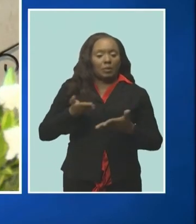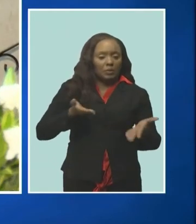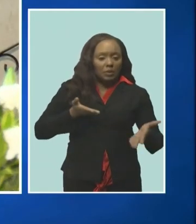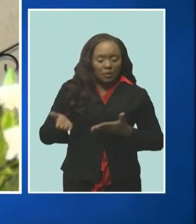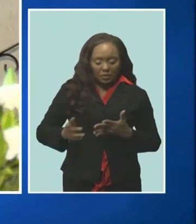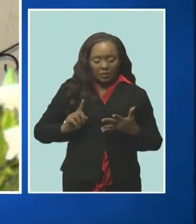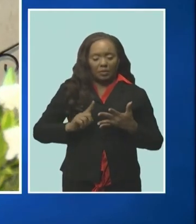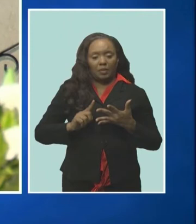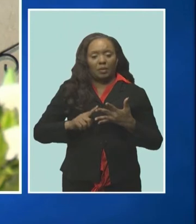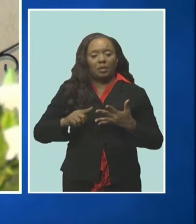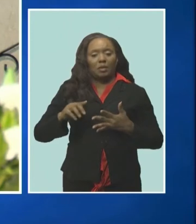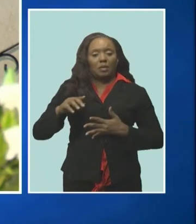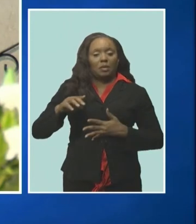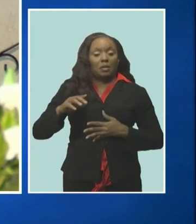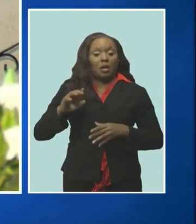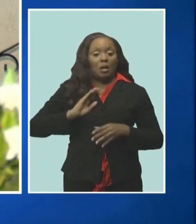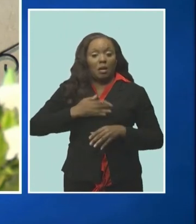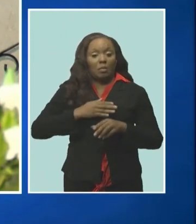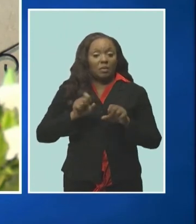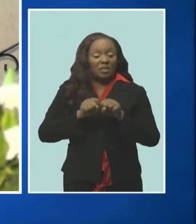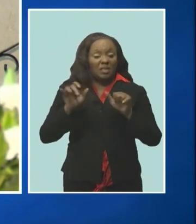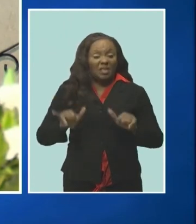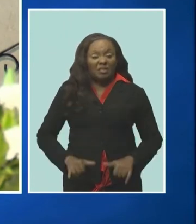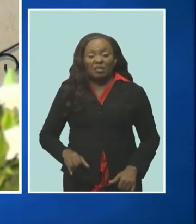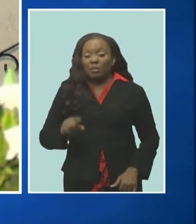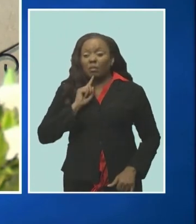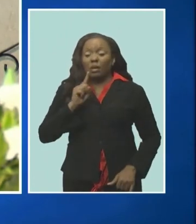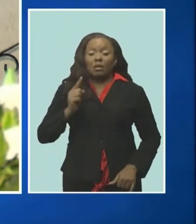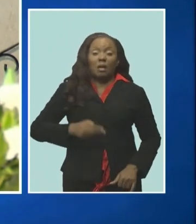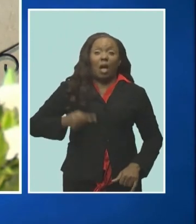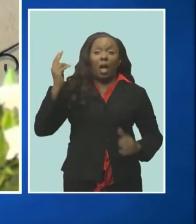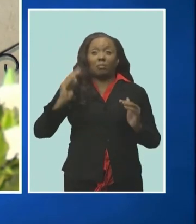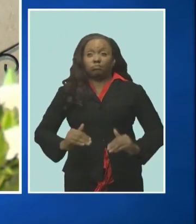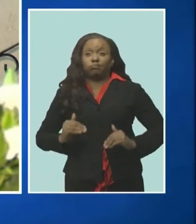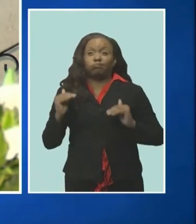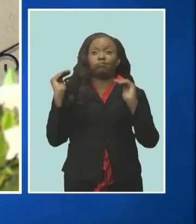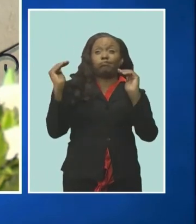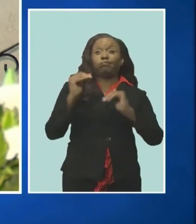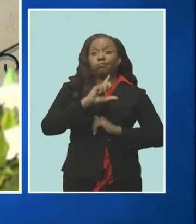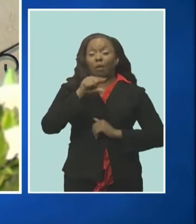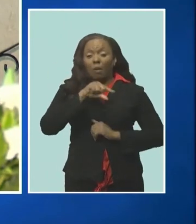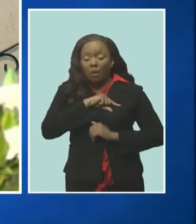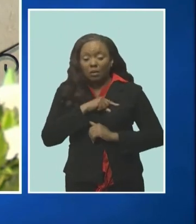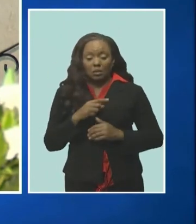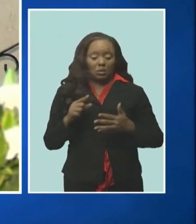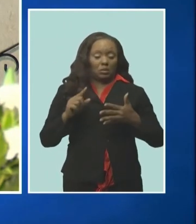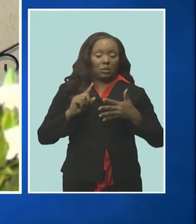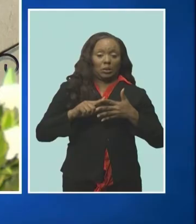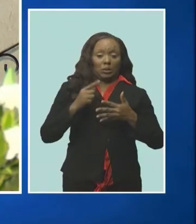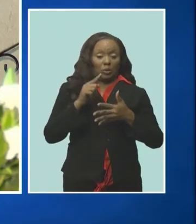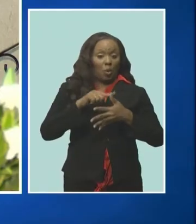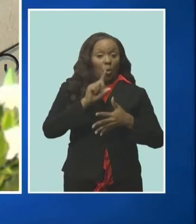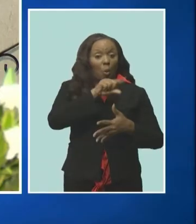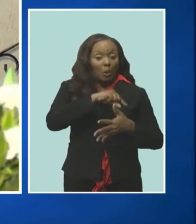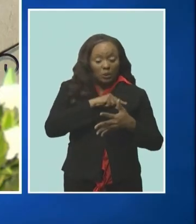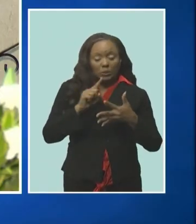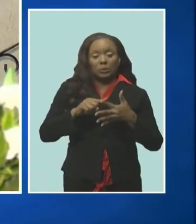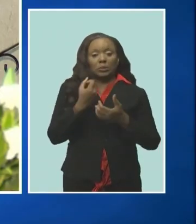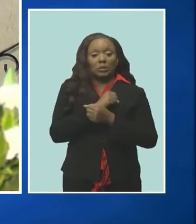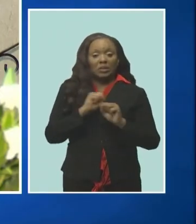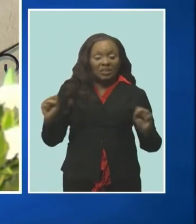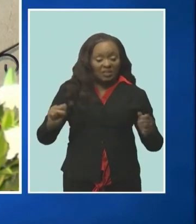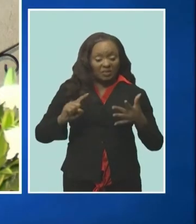systems we depend on meet the highest levels of quality safety and reliability